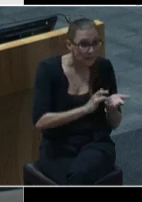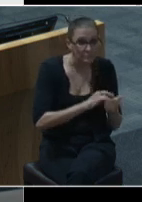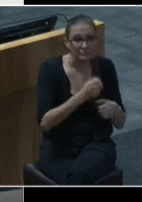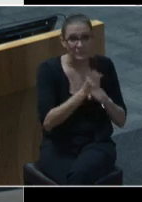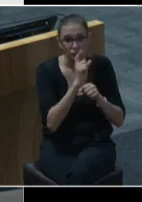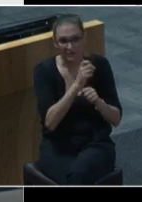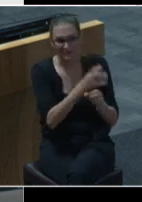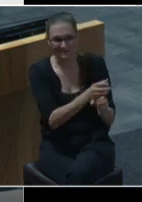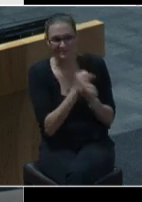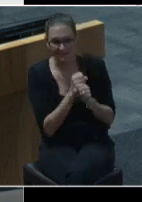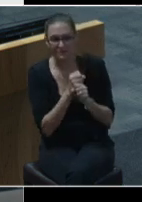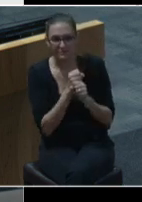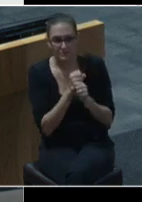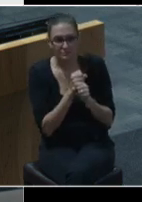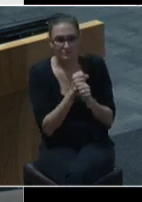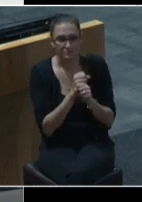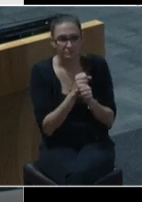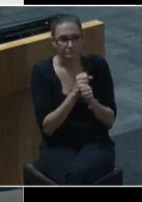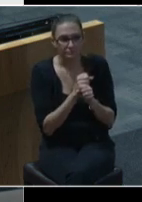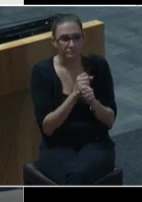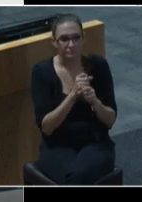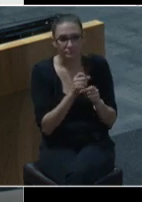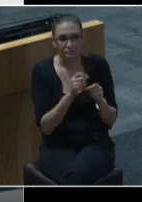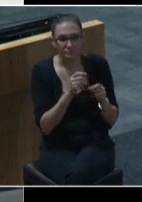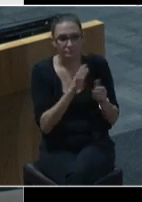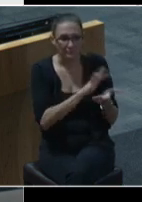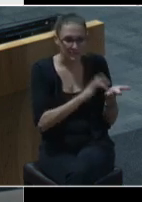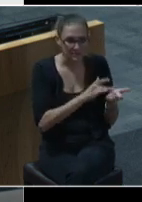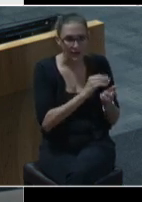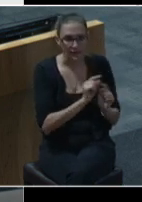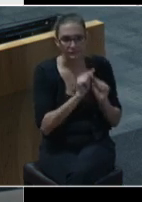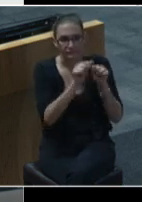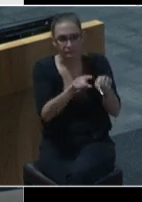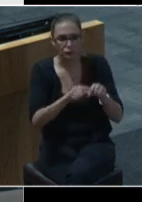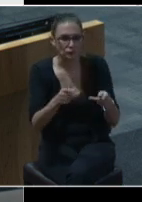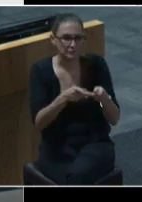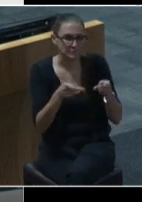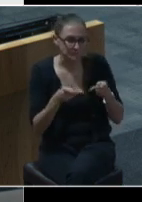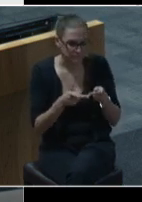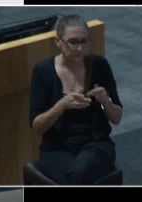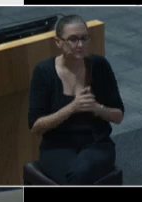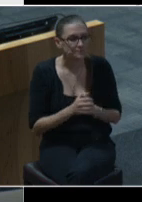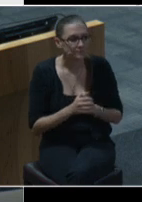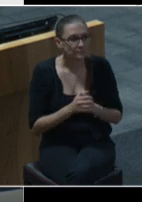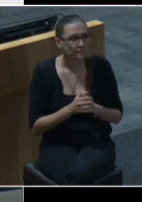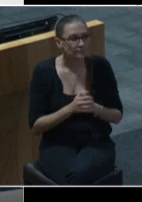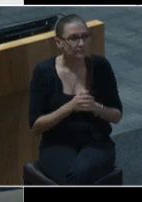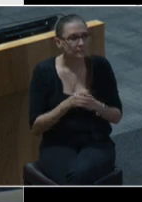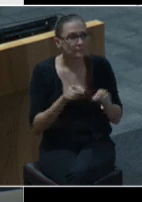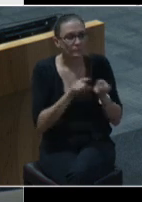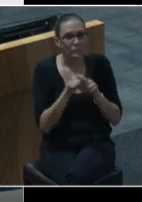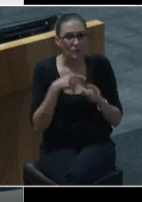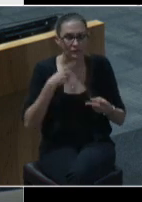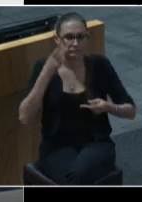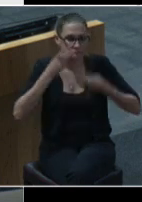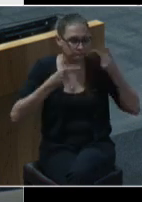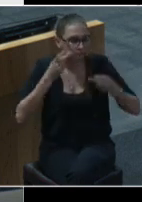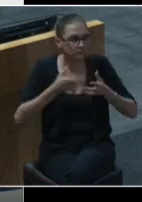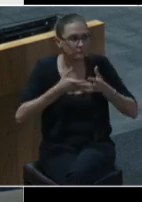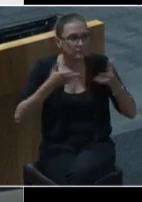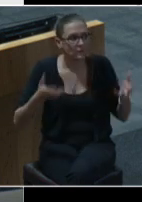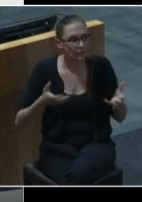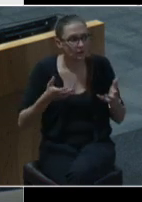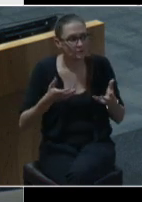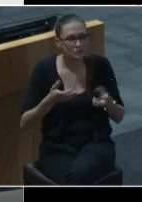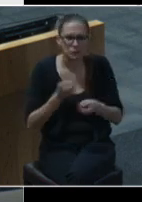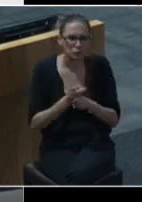them what they needed there to the facility since they aren't able to leave i've also got to see a lot in the field with the paramedic initiated